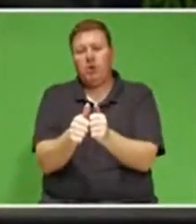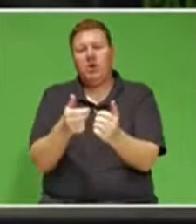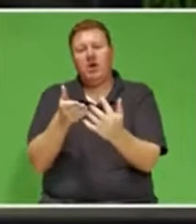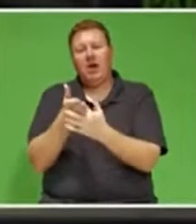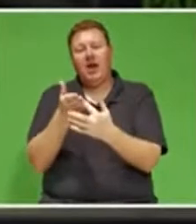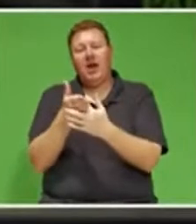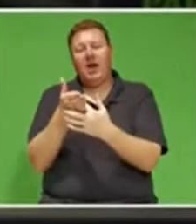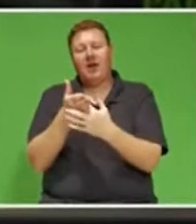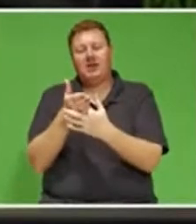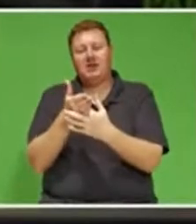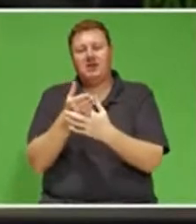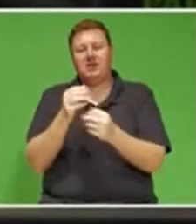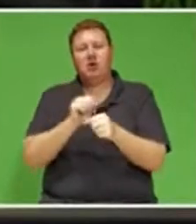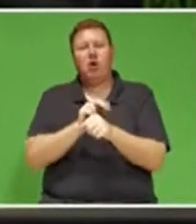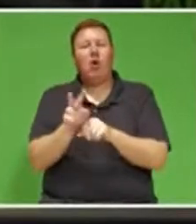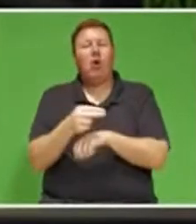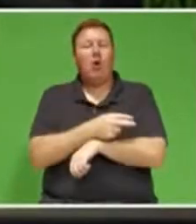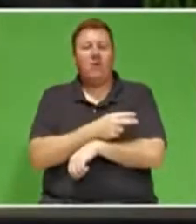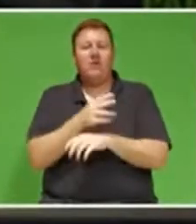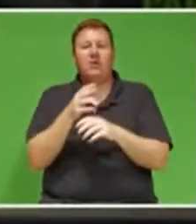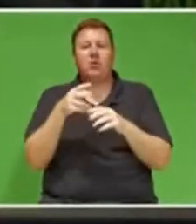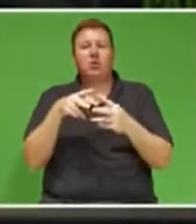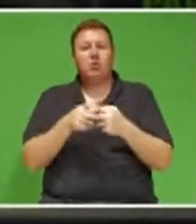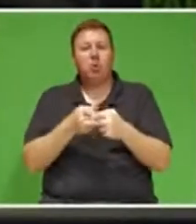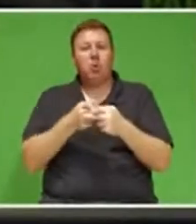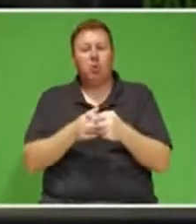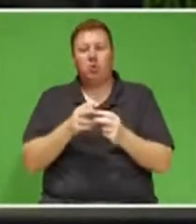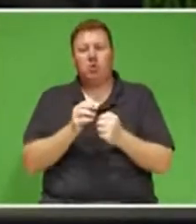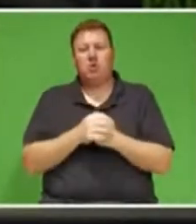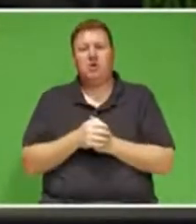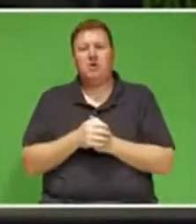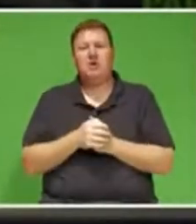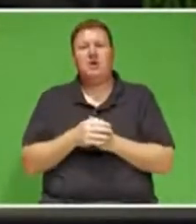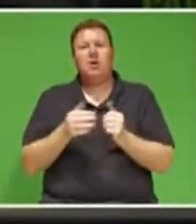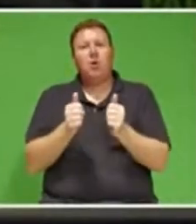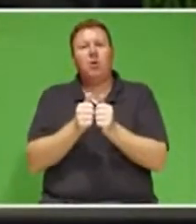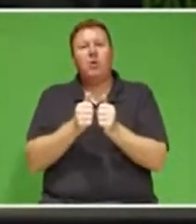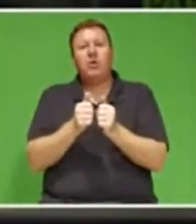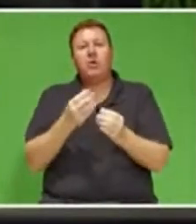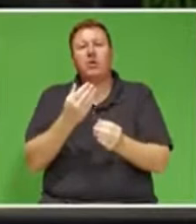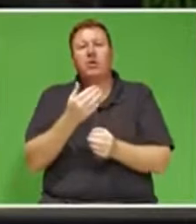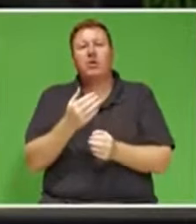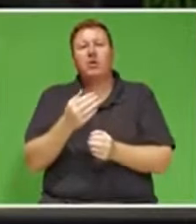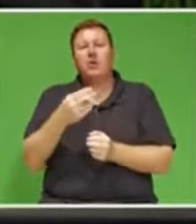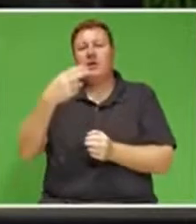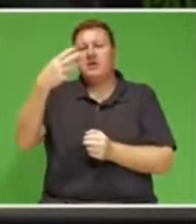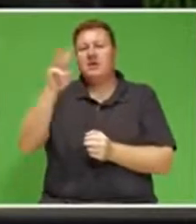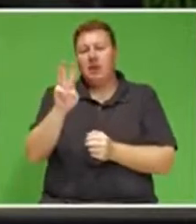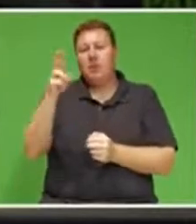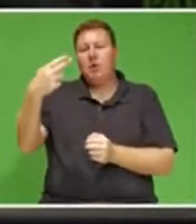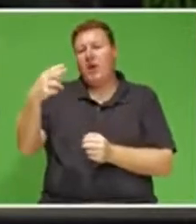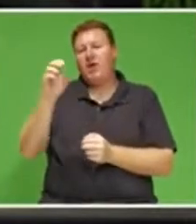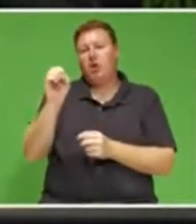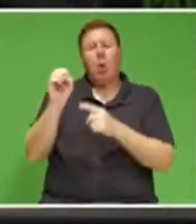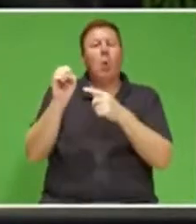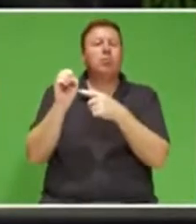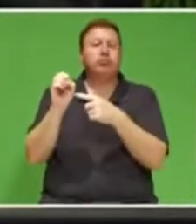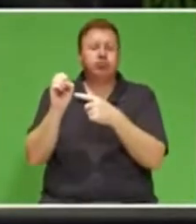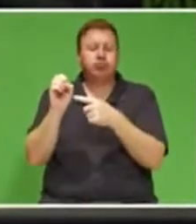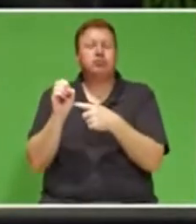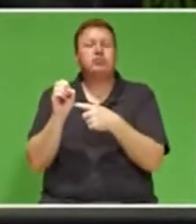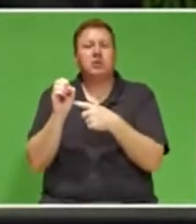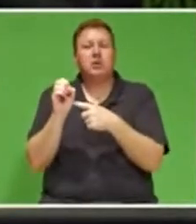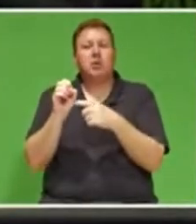Accelerator, together with the World Health Organization and other organizations, to develop a global